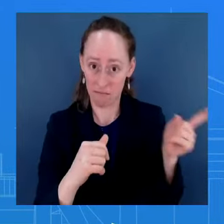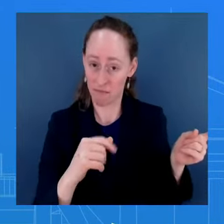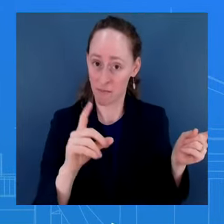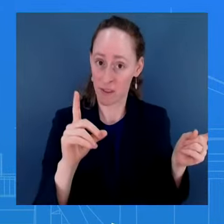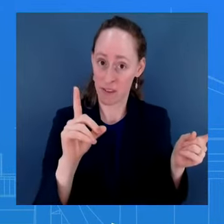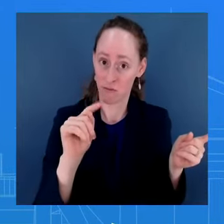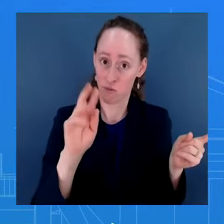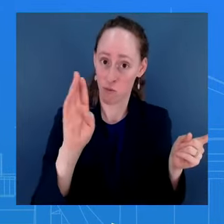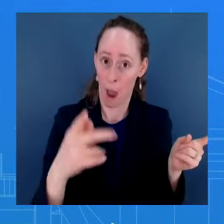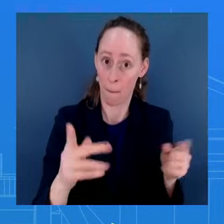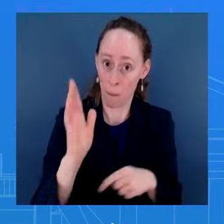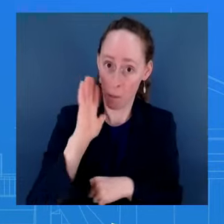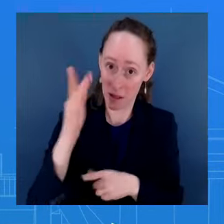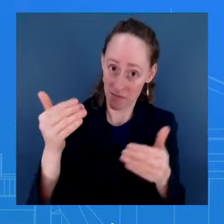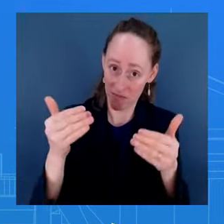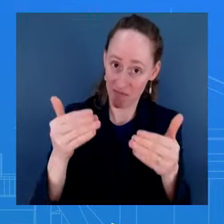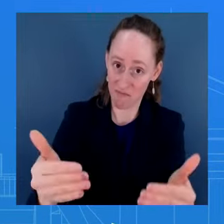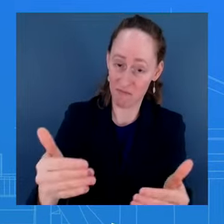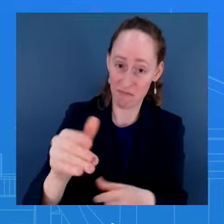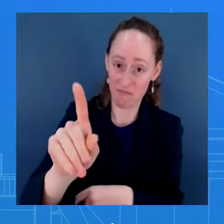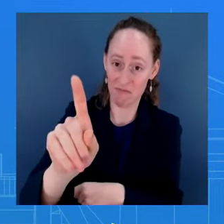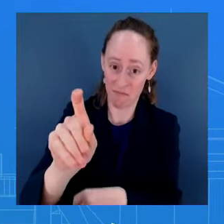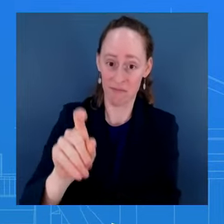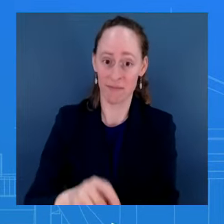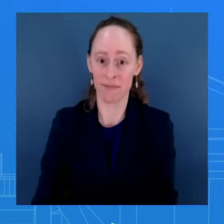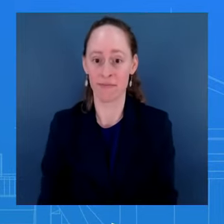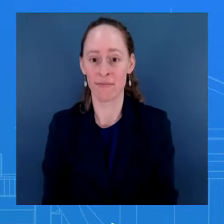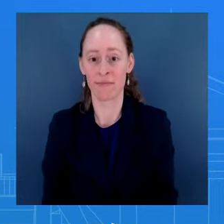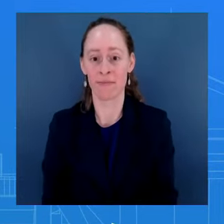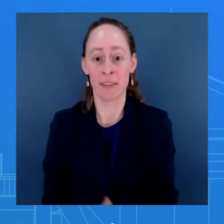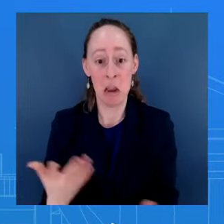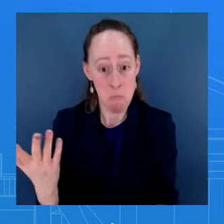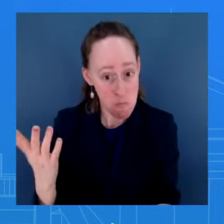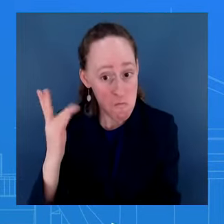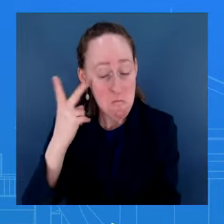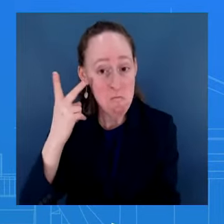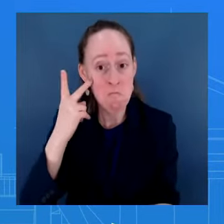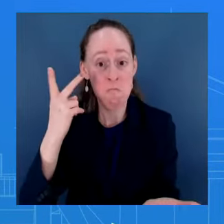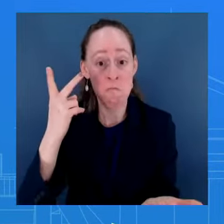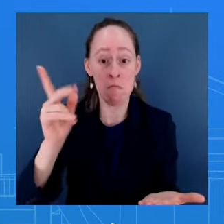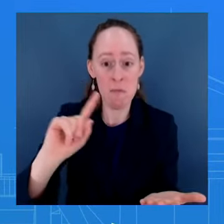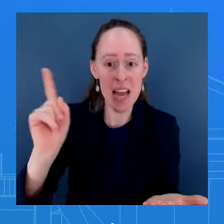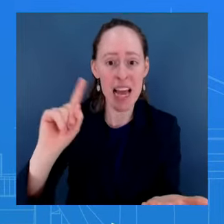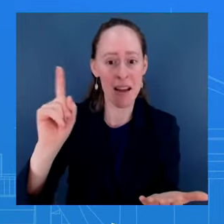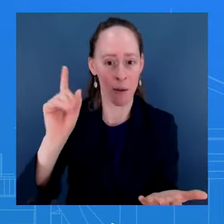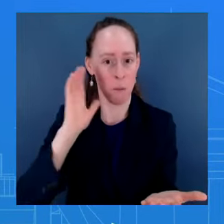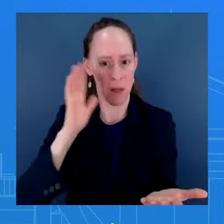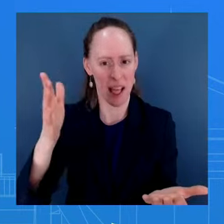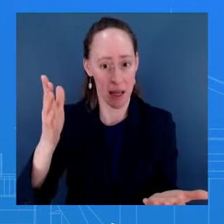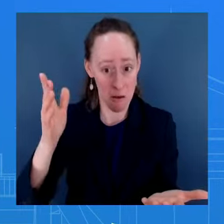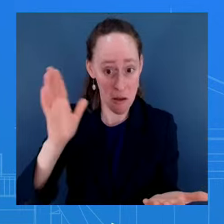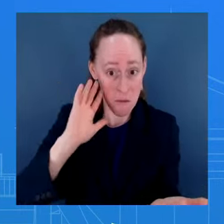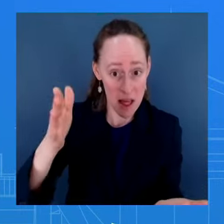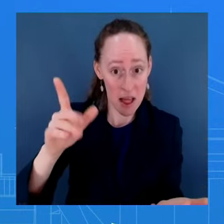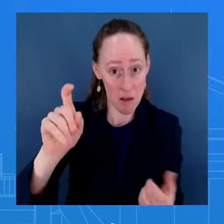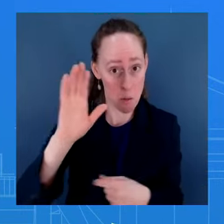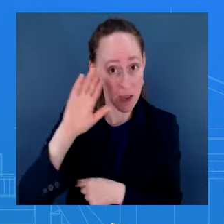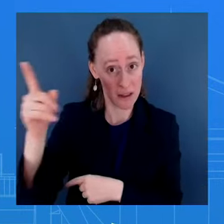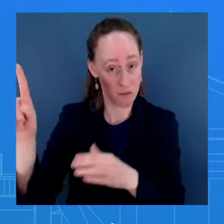are going to be. We know where they're going to be. Is he going to go? You should speak to the campaign.